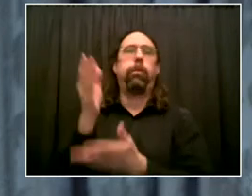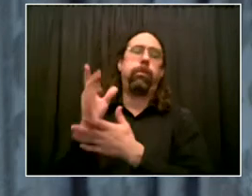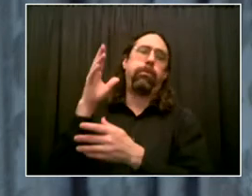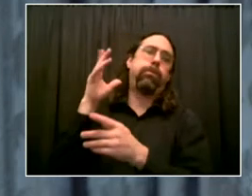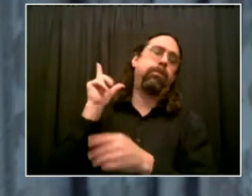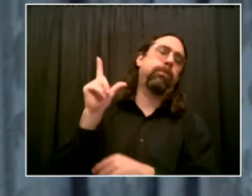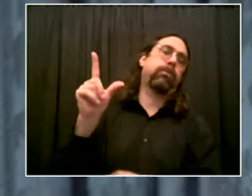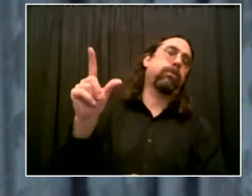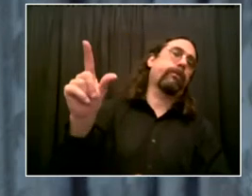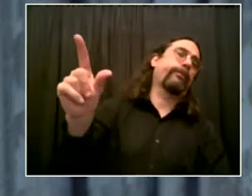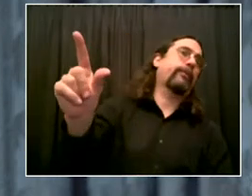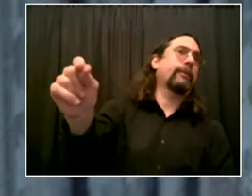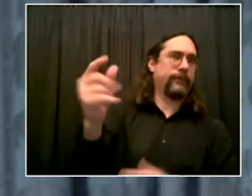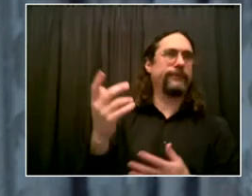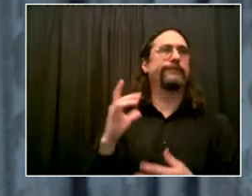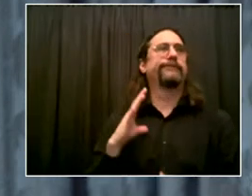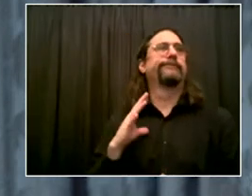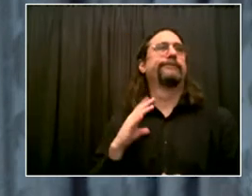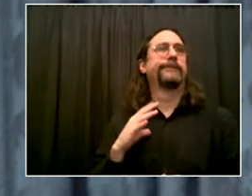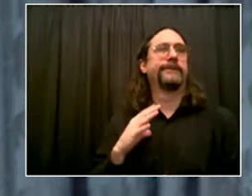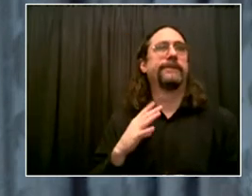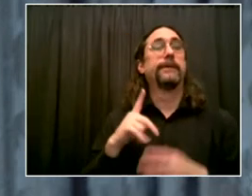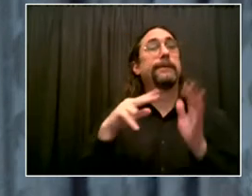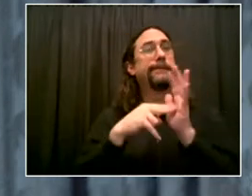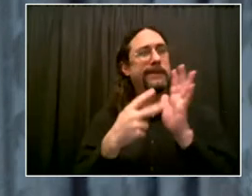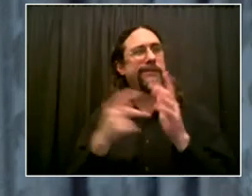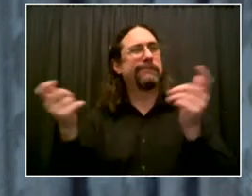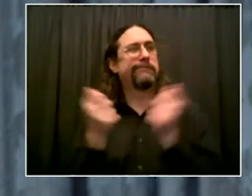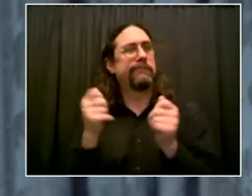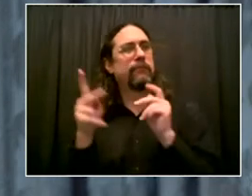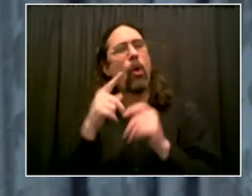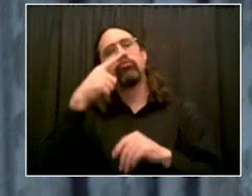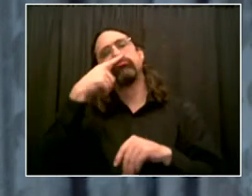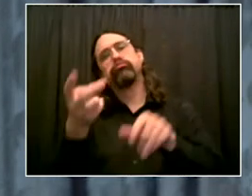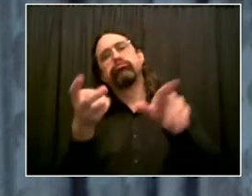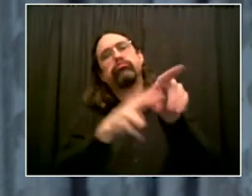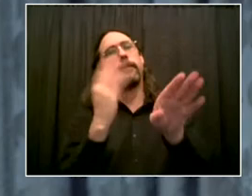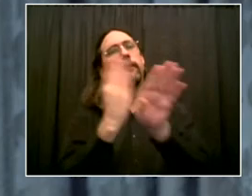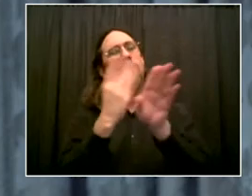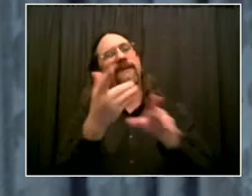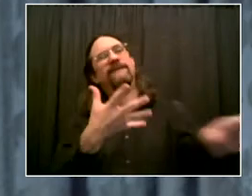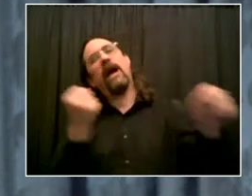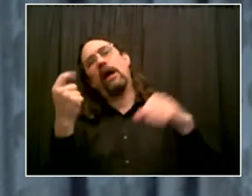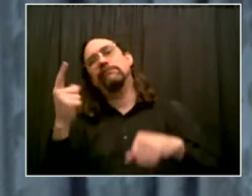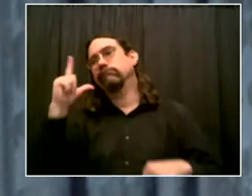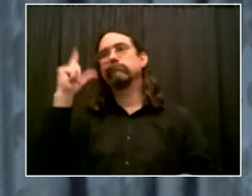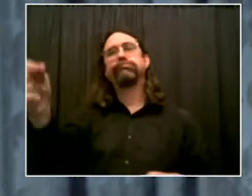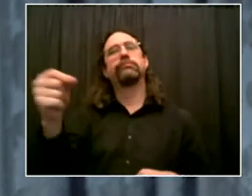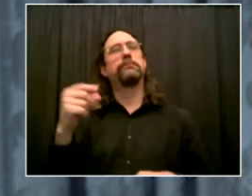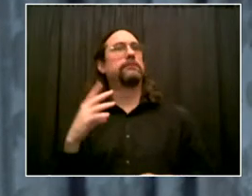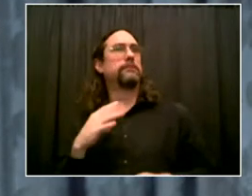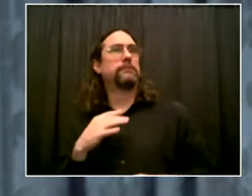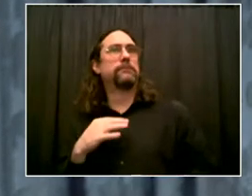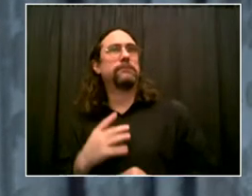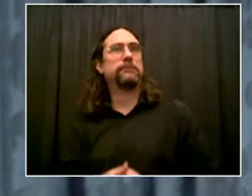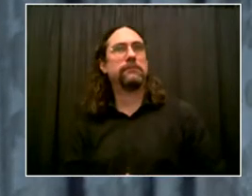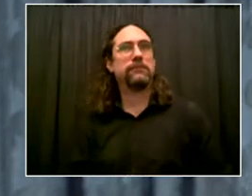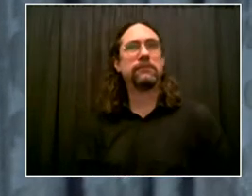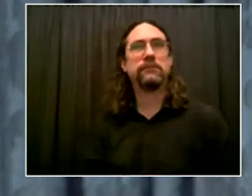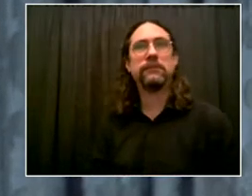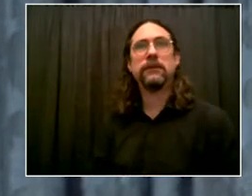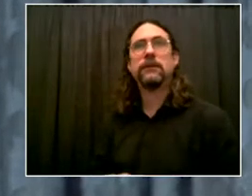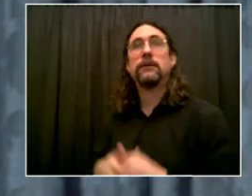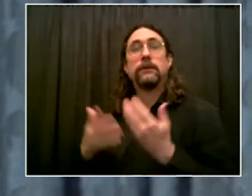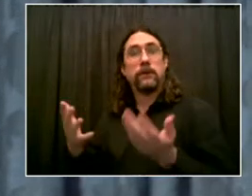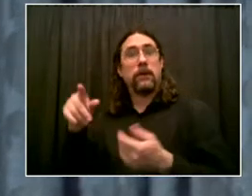657,000 daily riders. Main Street's completed 181st Street, where the mayor and I were last week,